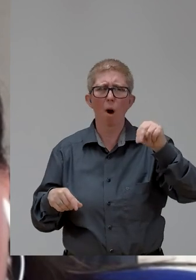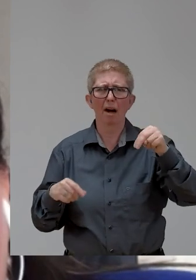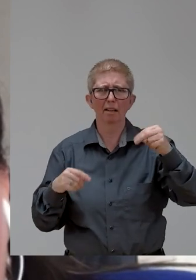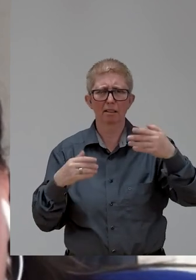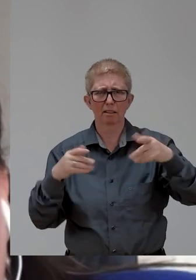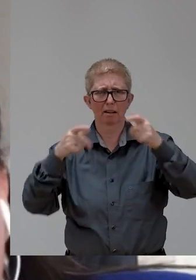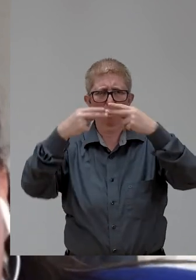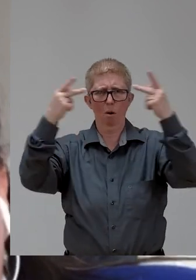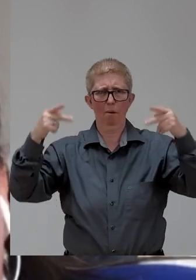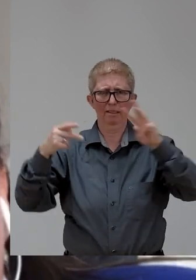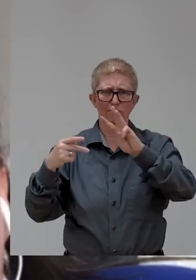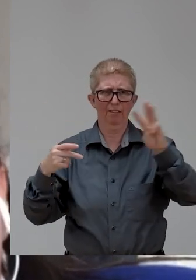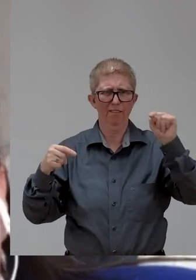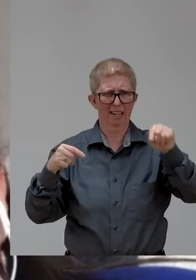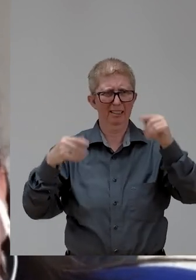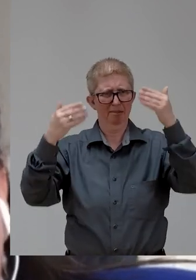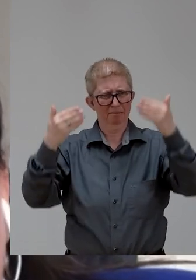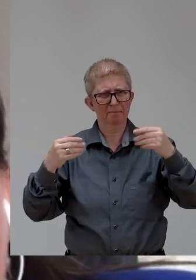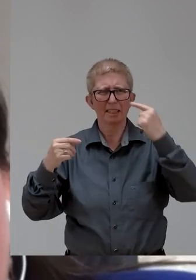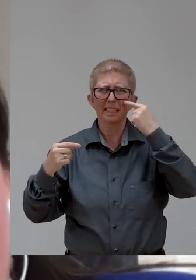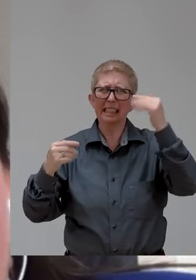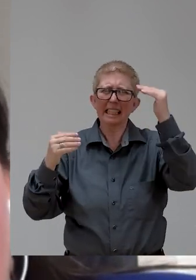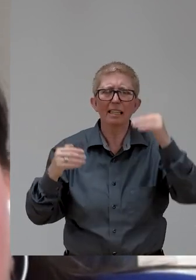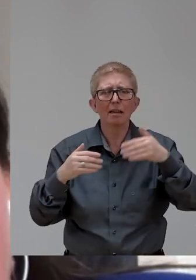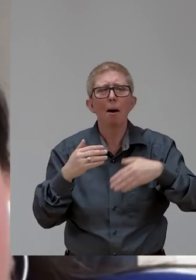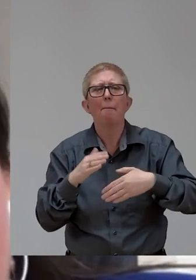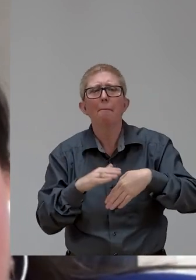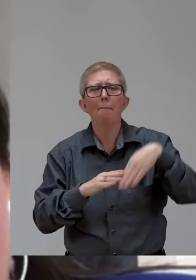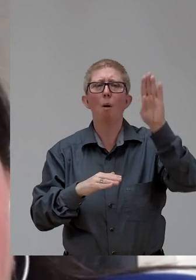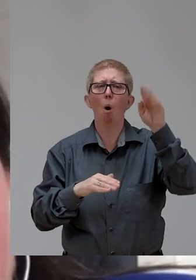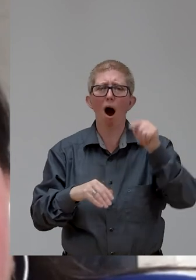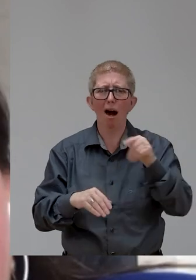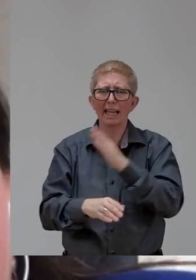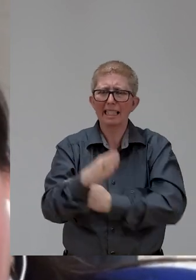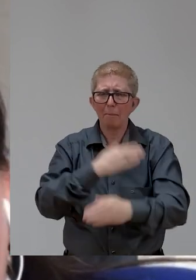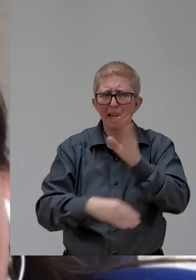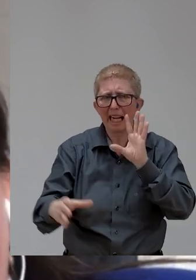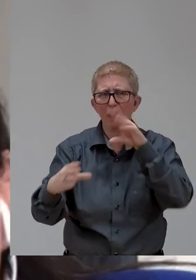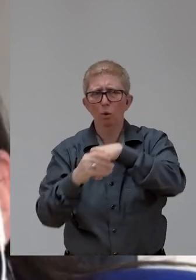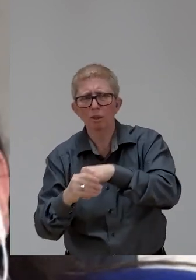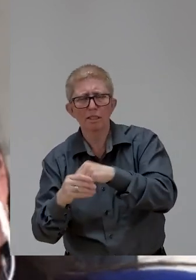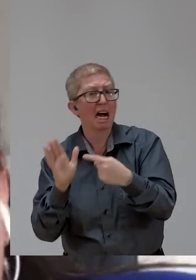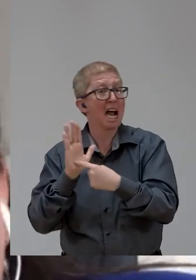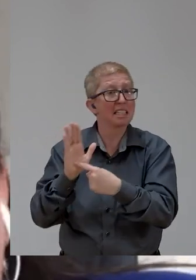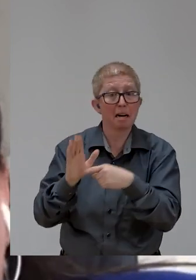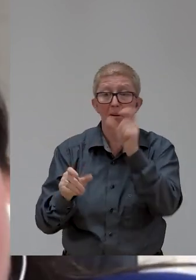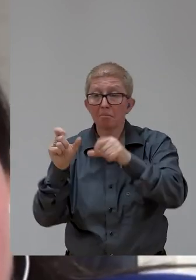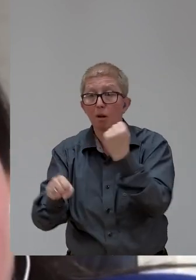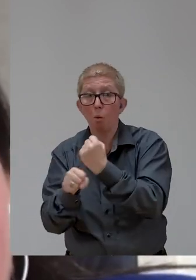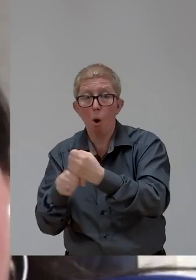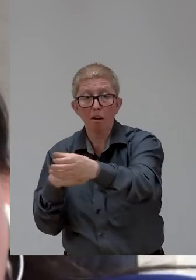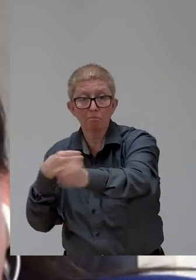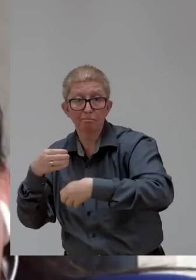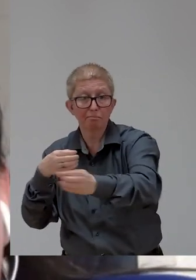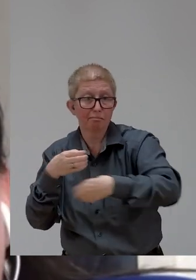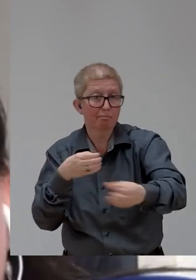becoming more, uh, disability inclusive, both in its programming, its hiring and, um, in its physical accessibility. And so on,